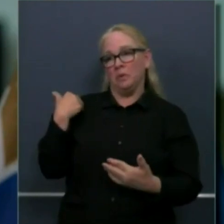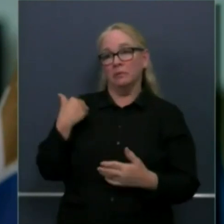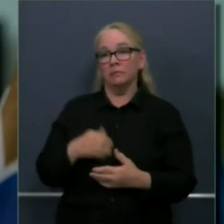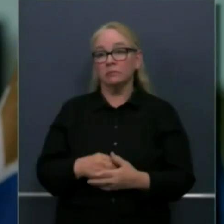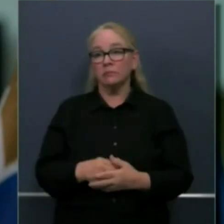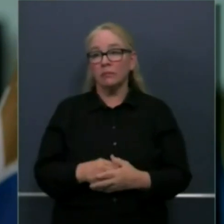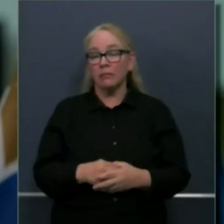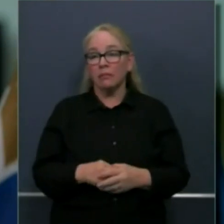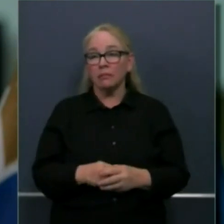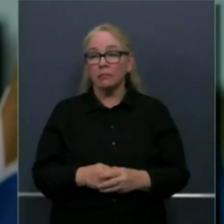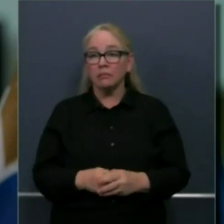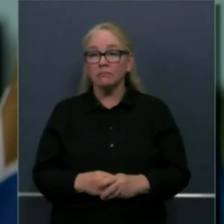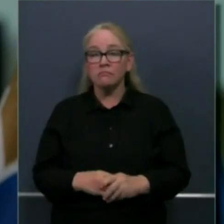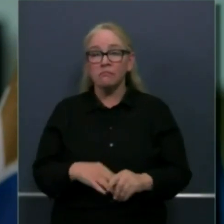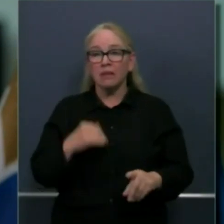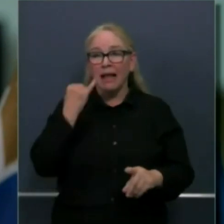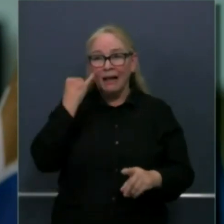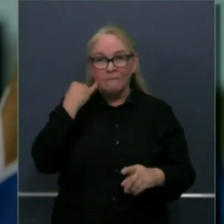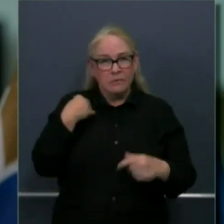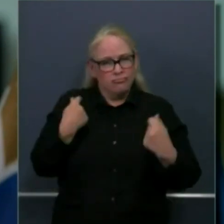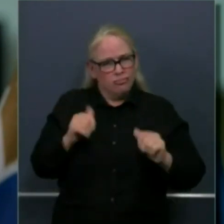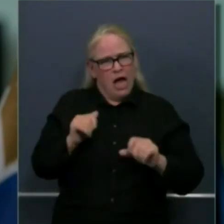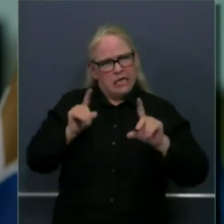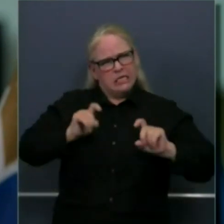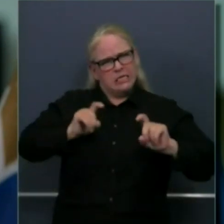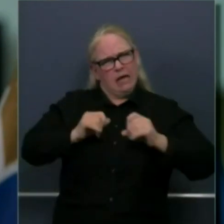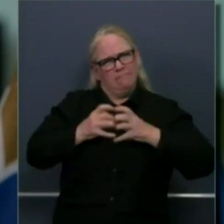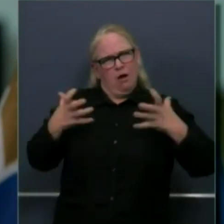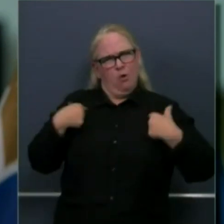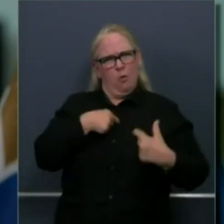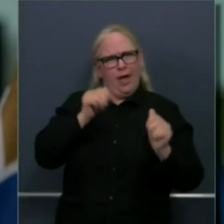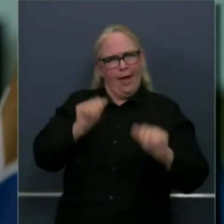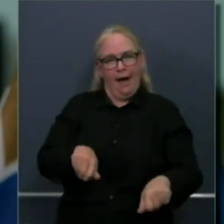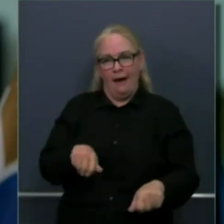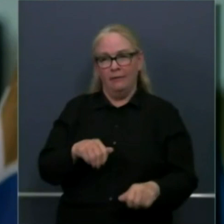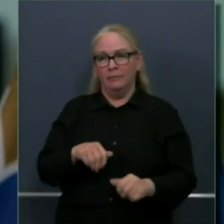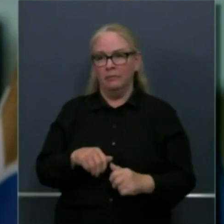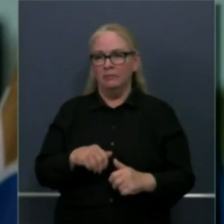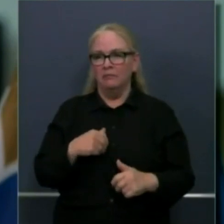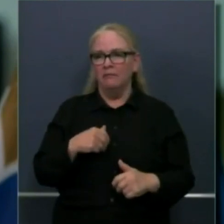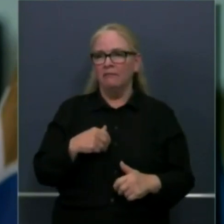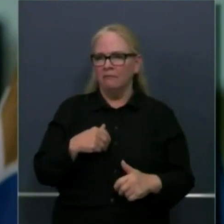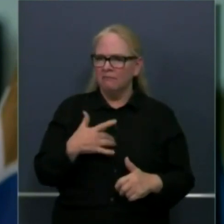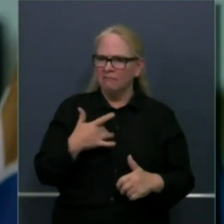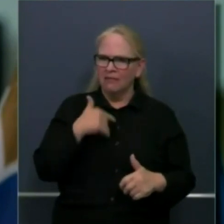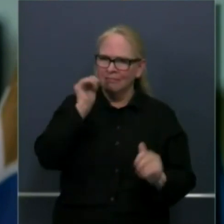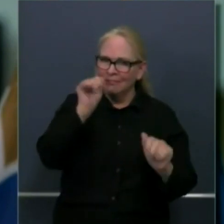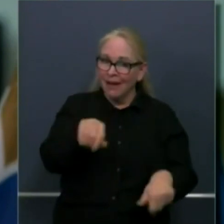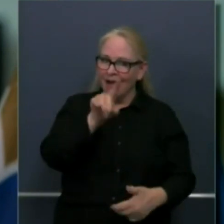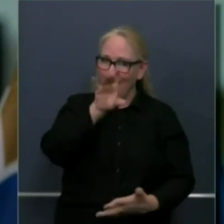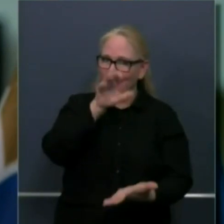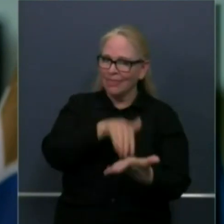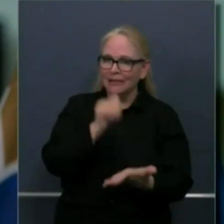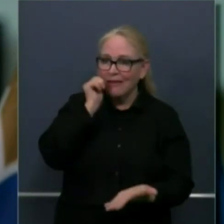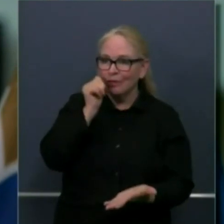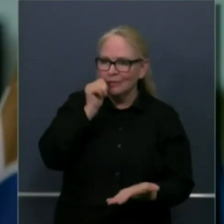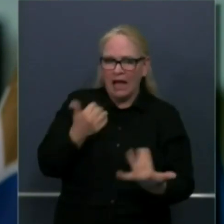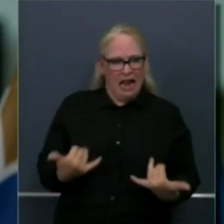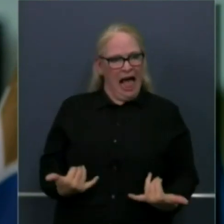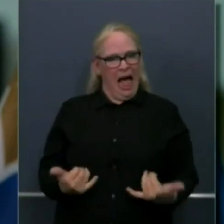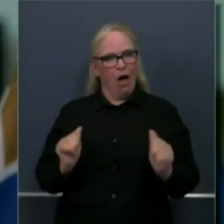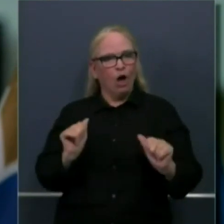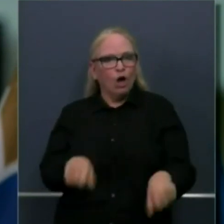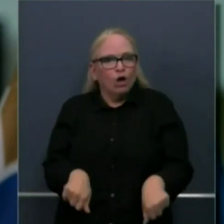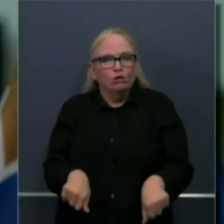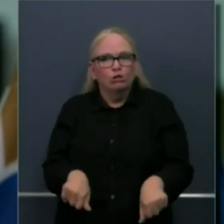percent testing capacity we can be just shy of about a hundred thousand tests a day right now so there's still